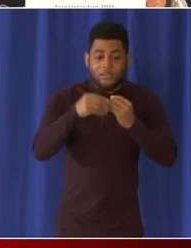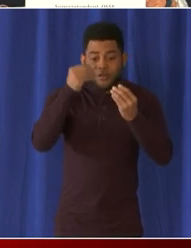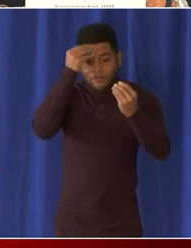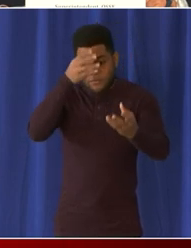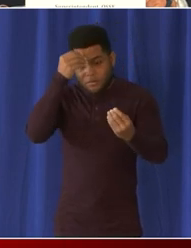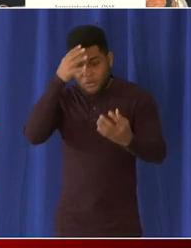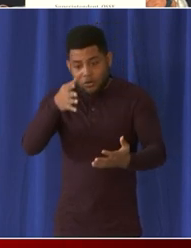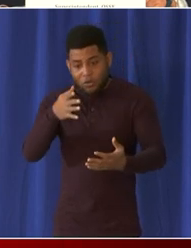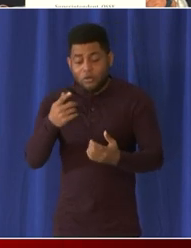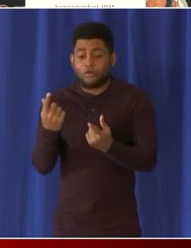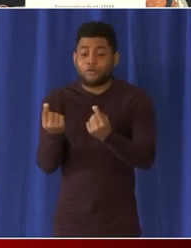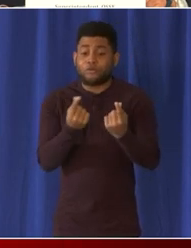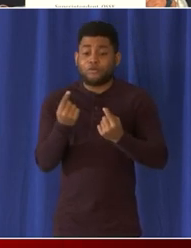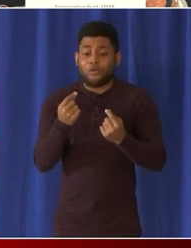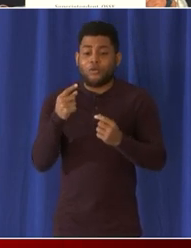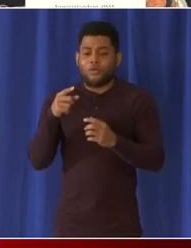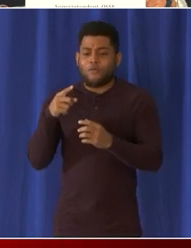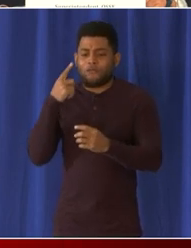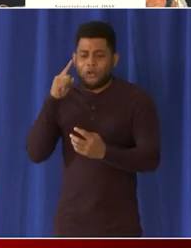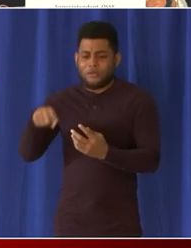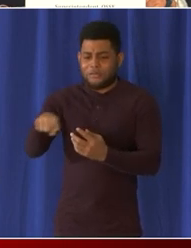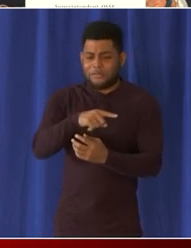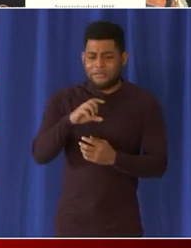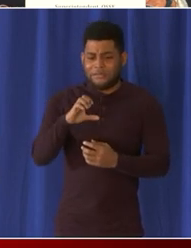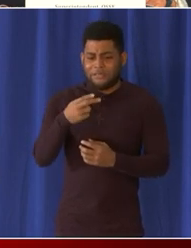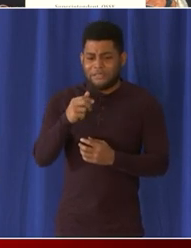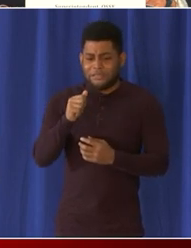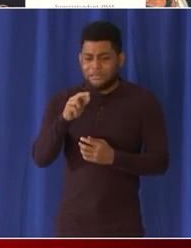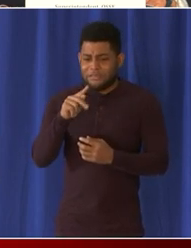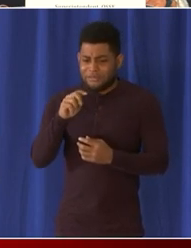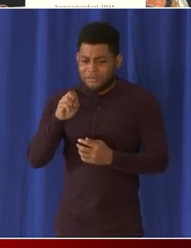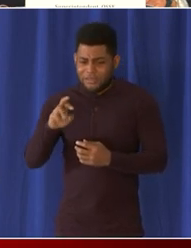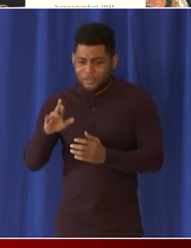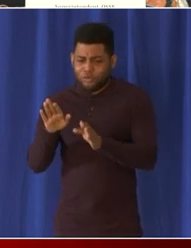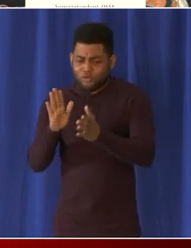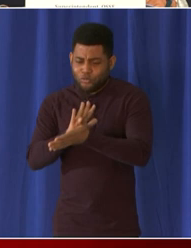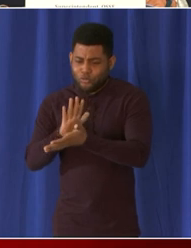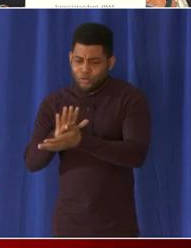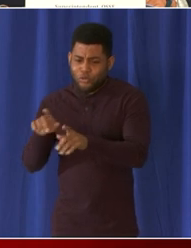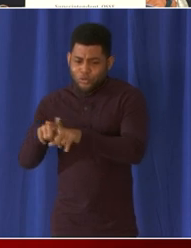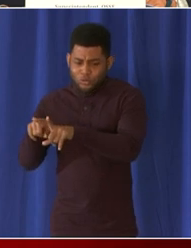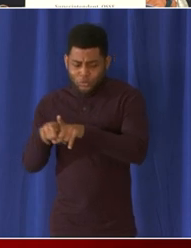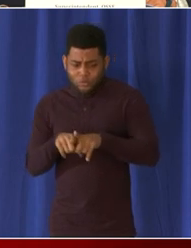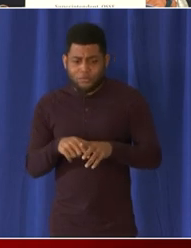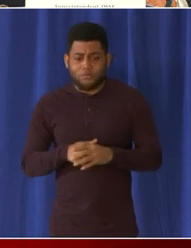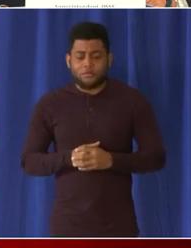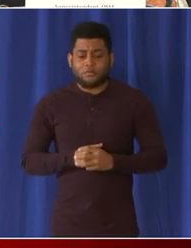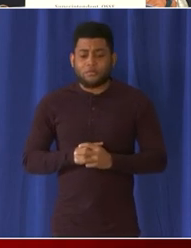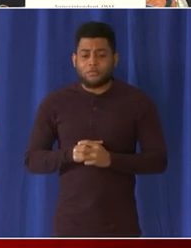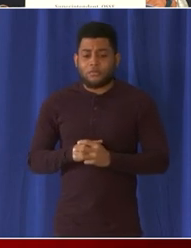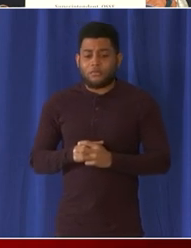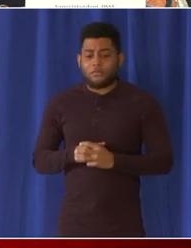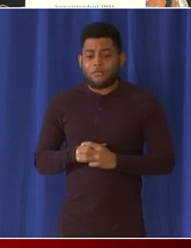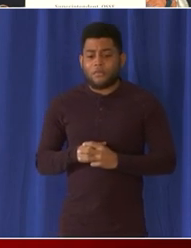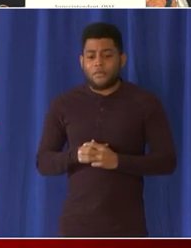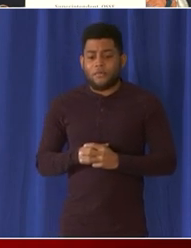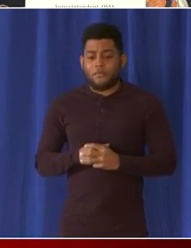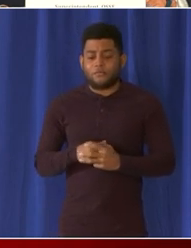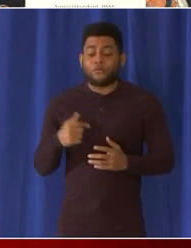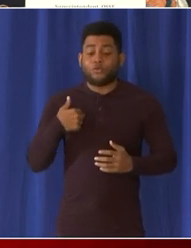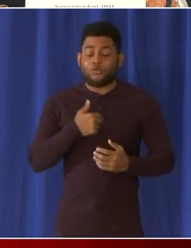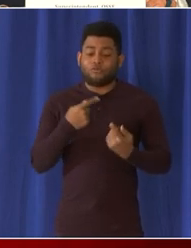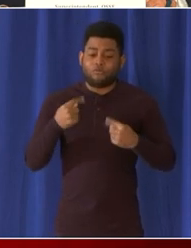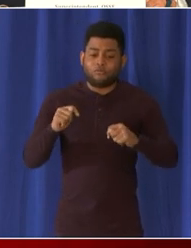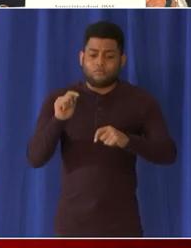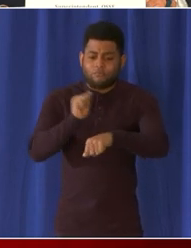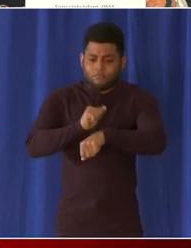charter schools but we wanted to be clear that we had heard feedback that our littles were still you know not quite being able to leverage the saliva